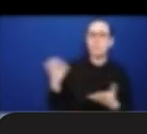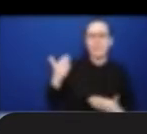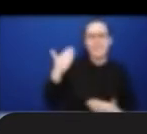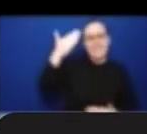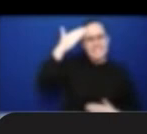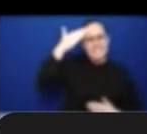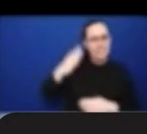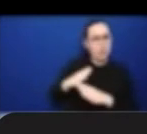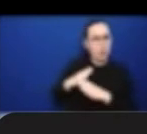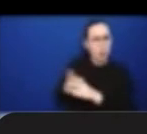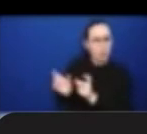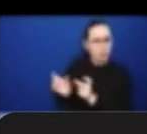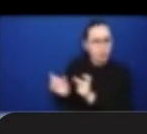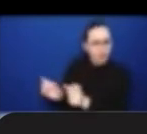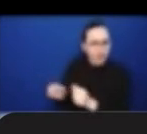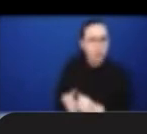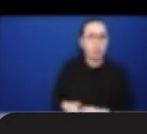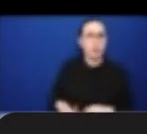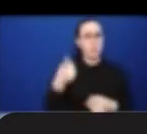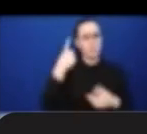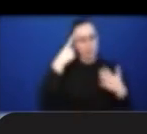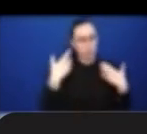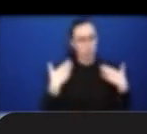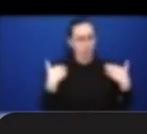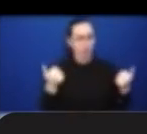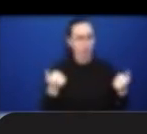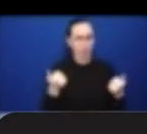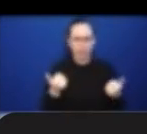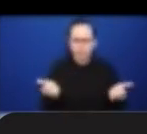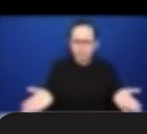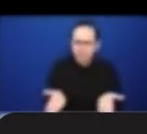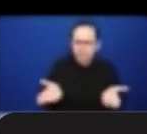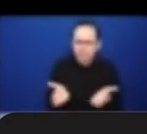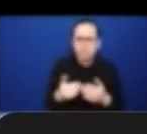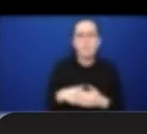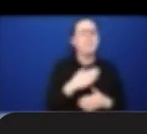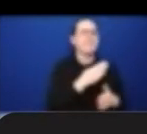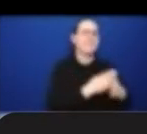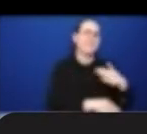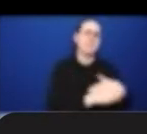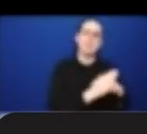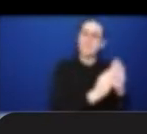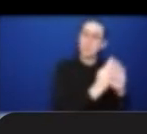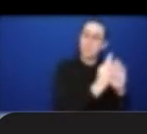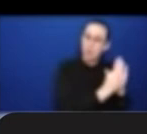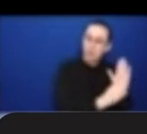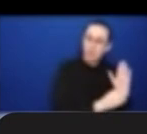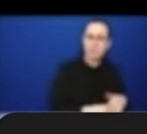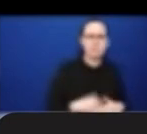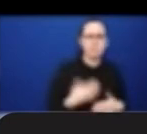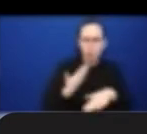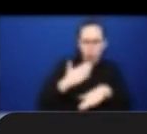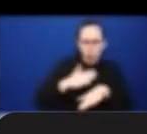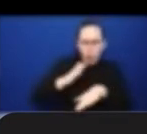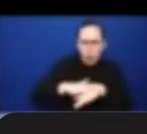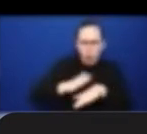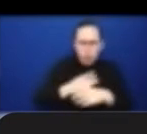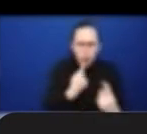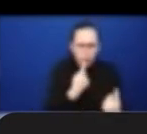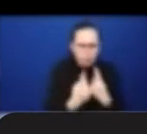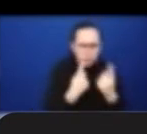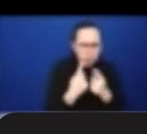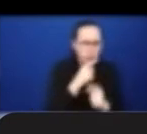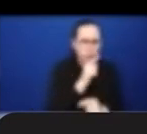policy. He has resulted extensively with the Framework Convention Secretariat, the governing body of the Framework